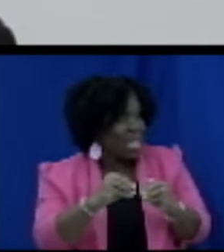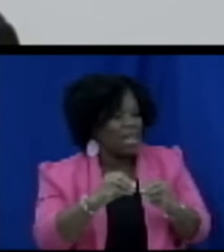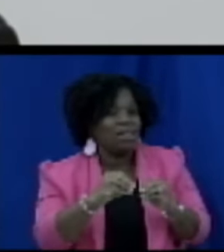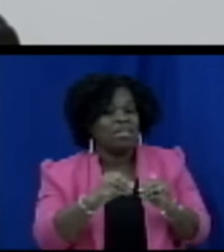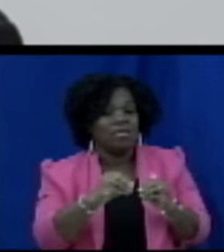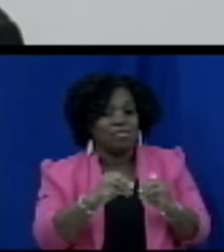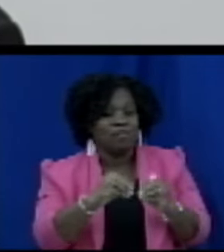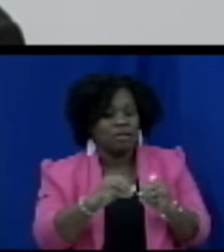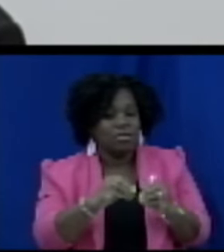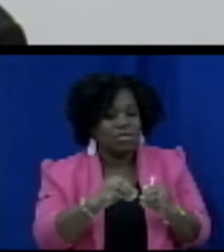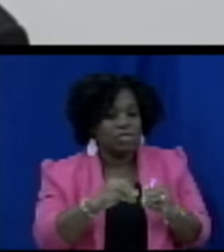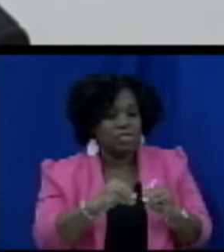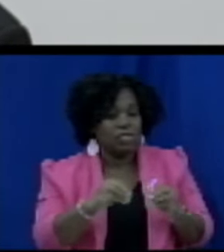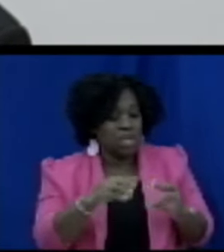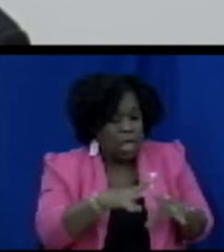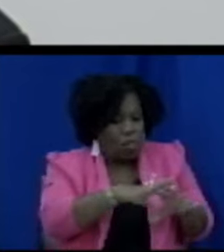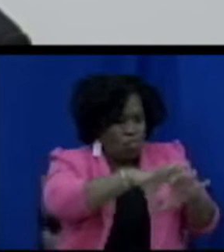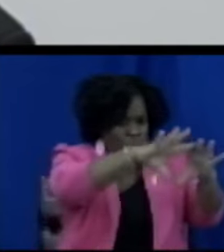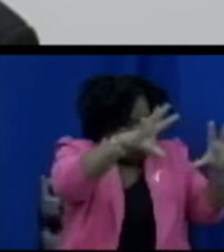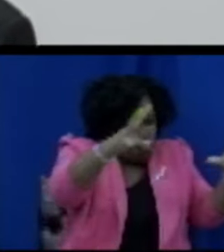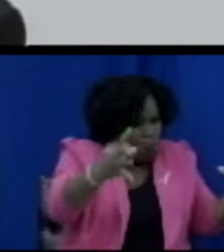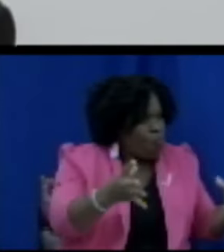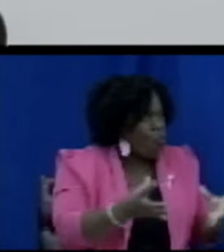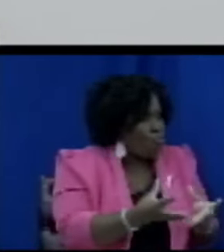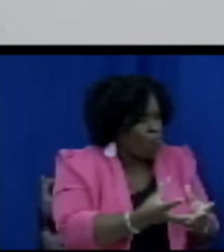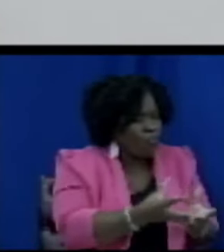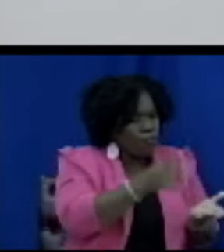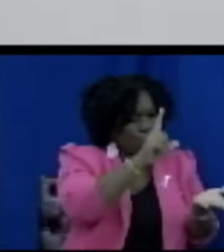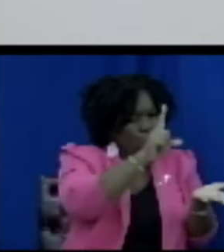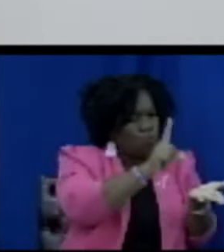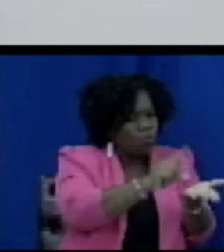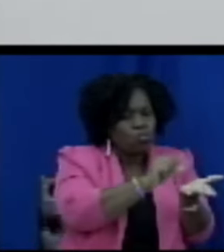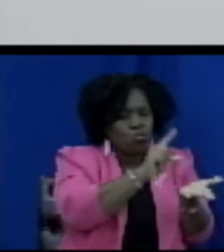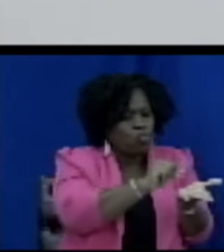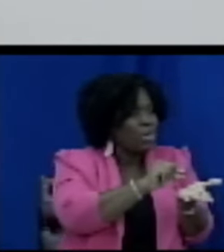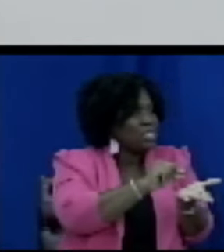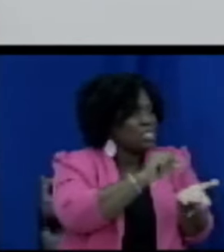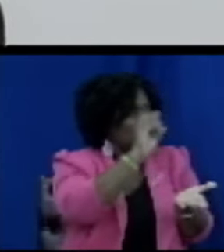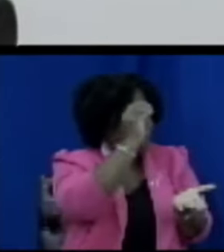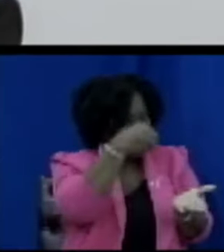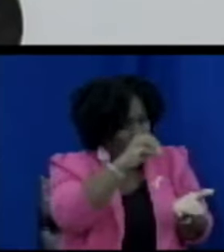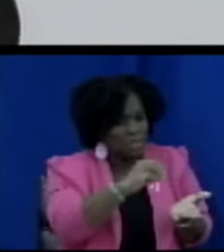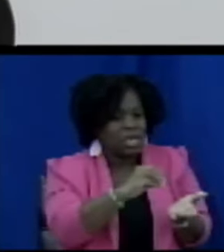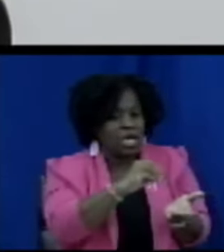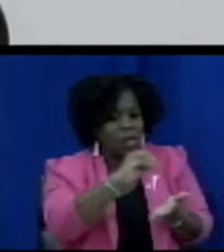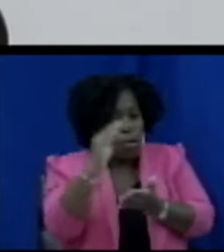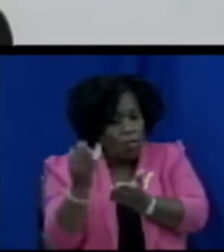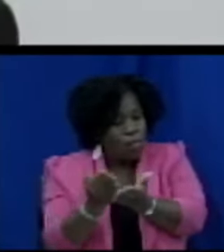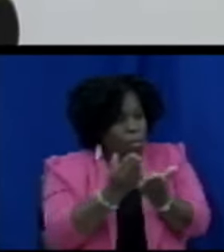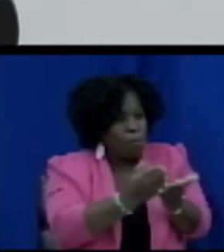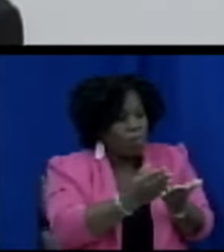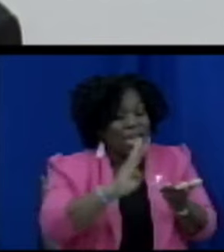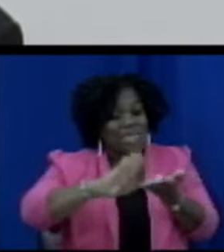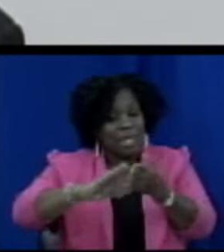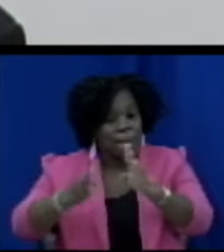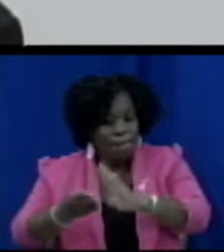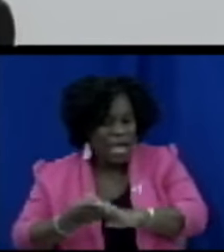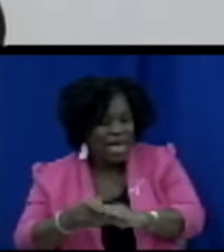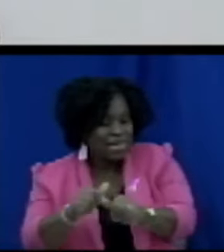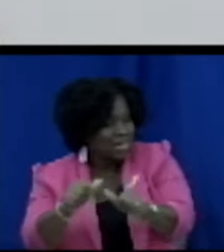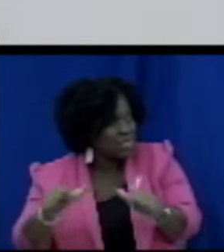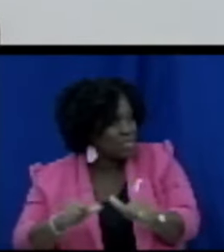wholesale price for the chicken I just mentioned was 20% on landed cost but in the Bastia area